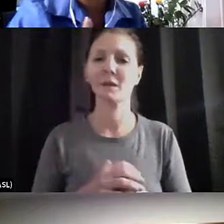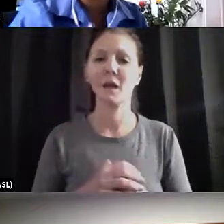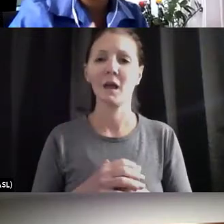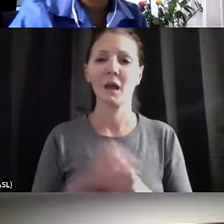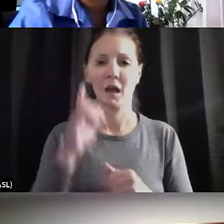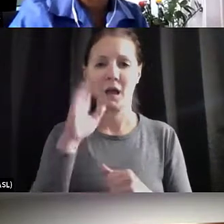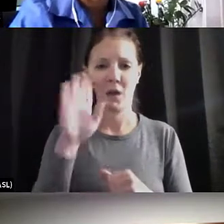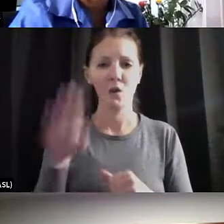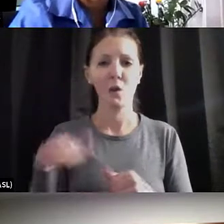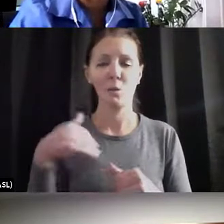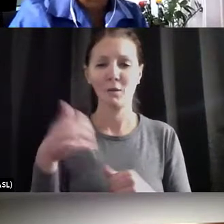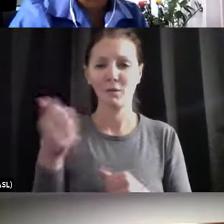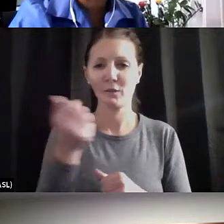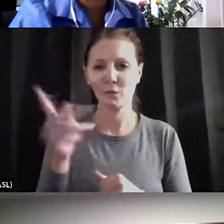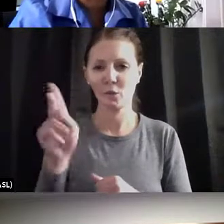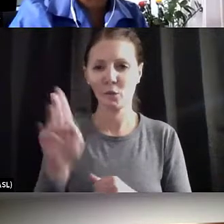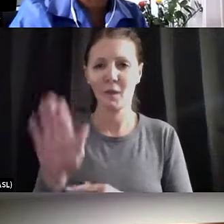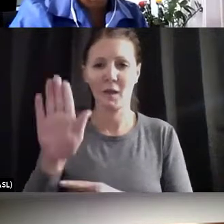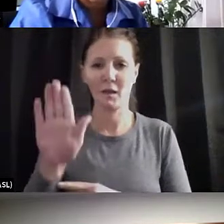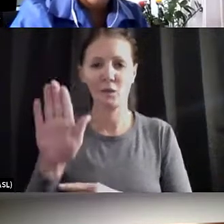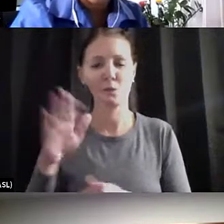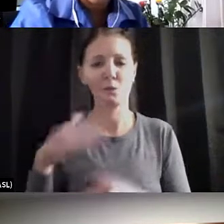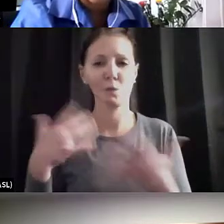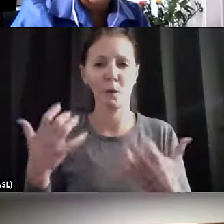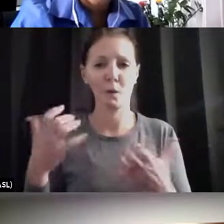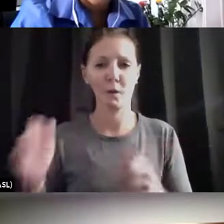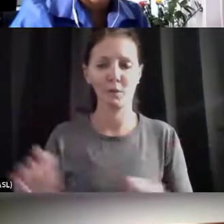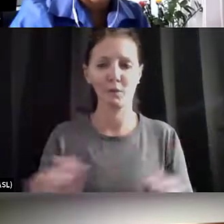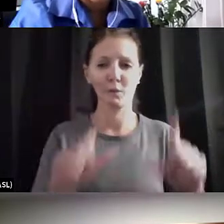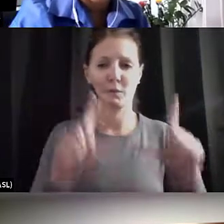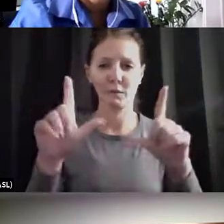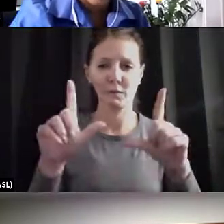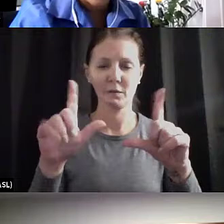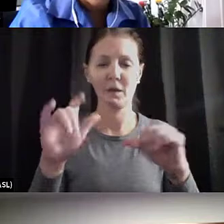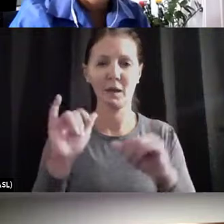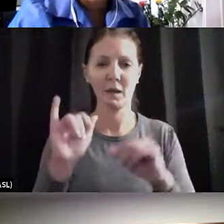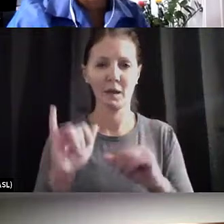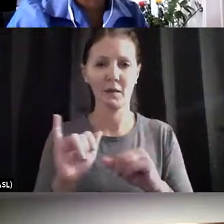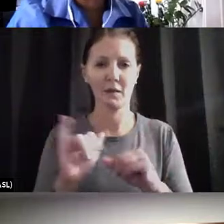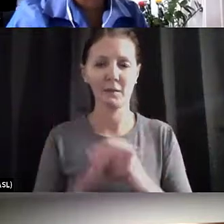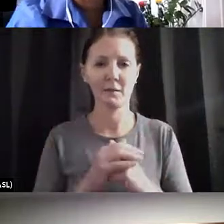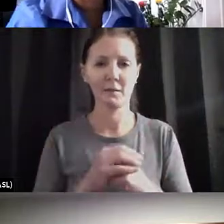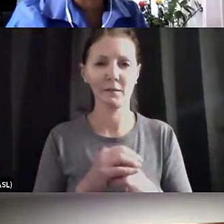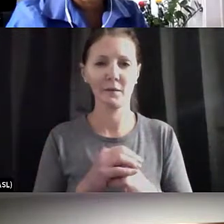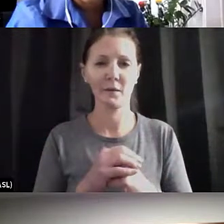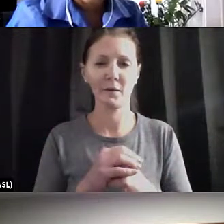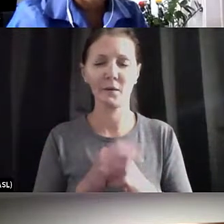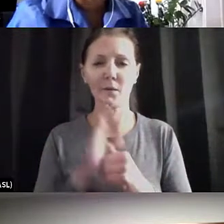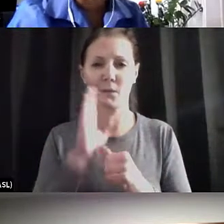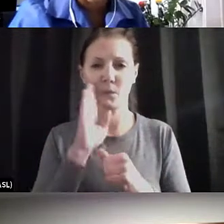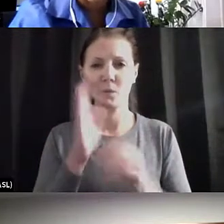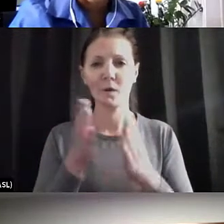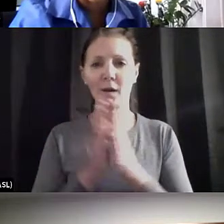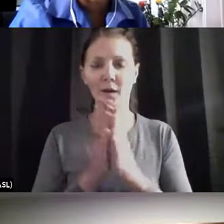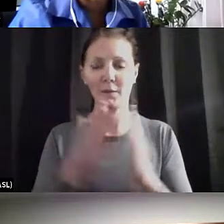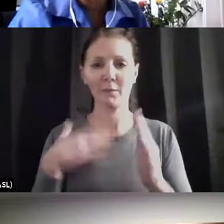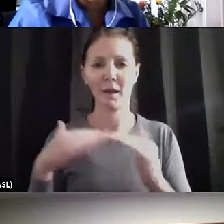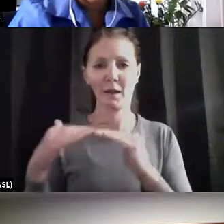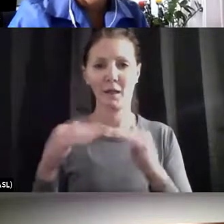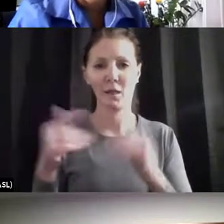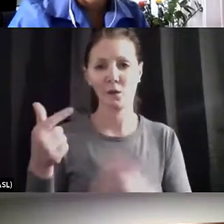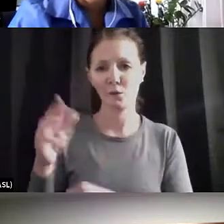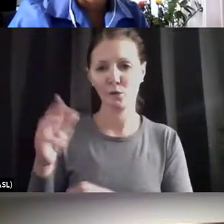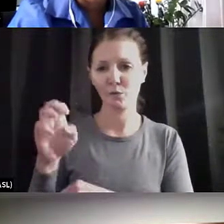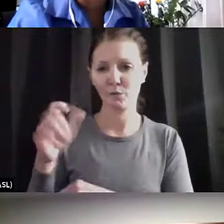have a couple of the hands raised that I would like to bring into the space if they're still in this space. And I'm going to ask my colleague, Greg Lidden,